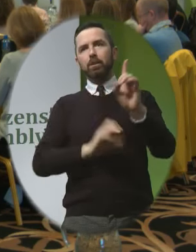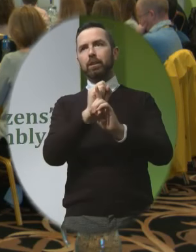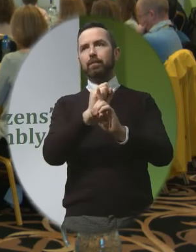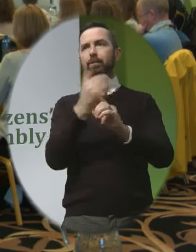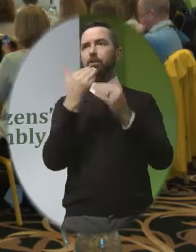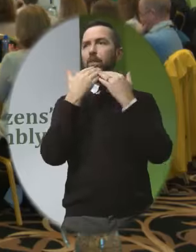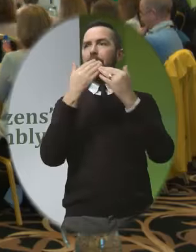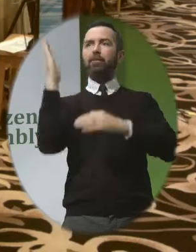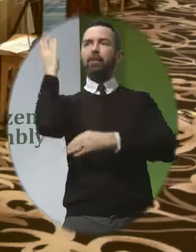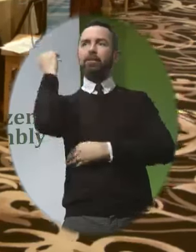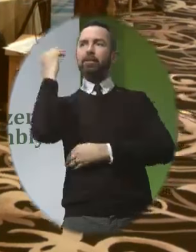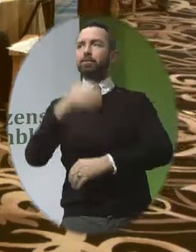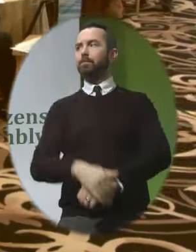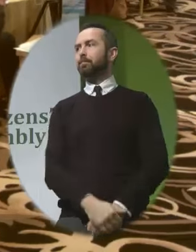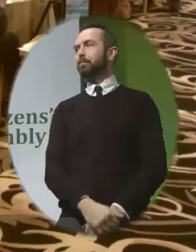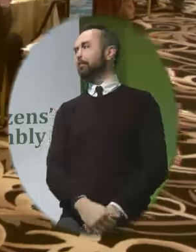time and listening